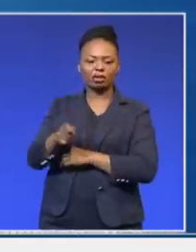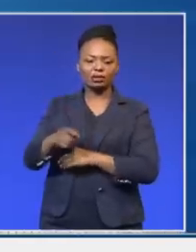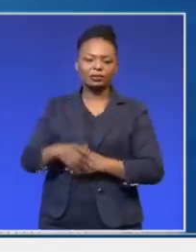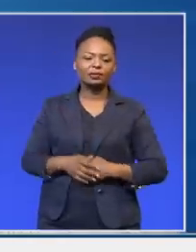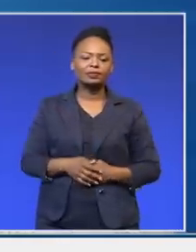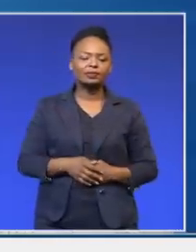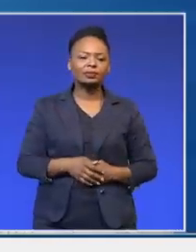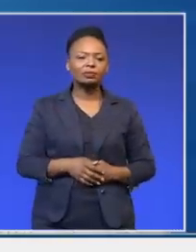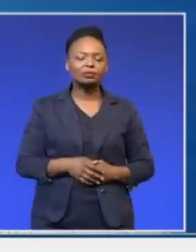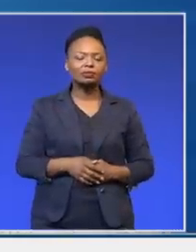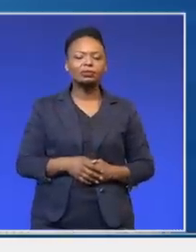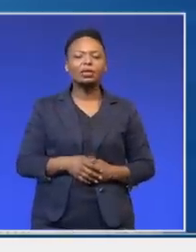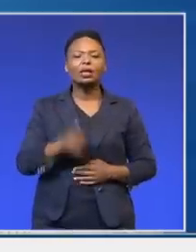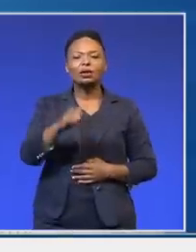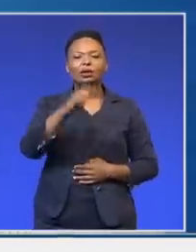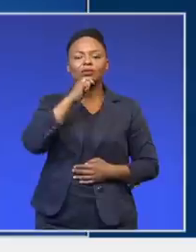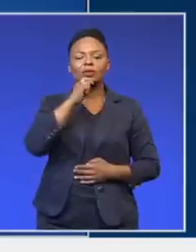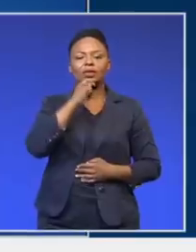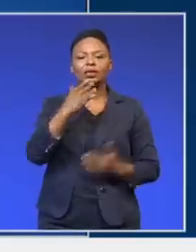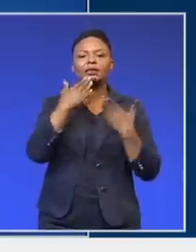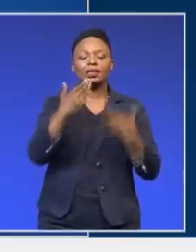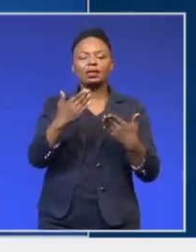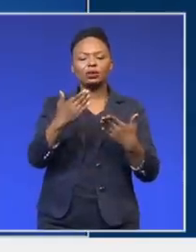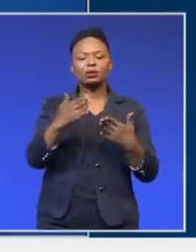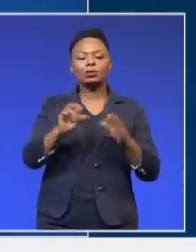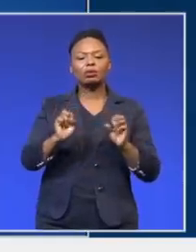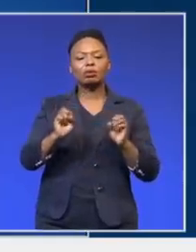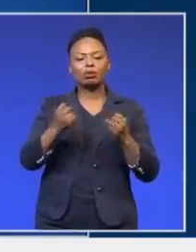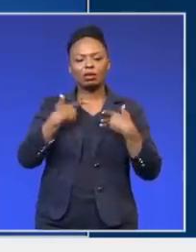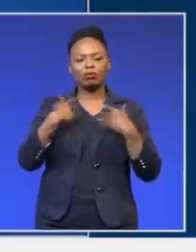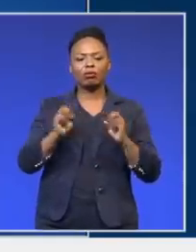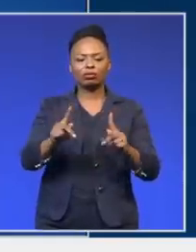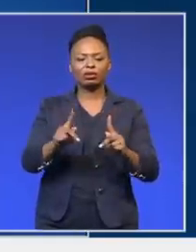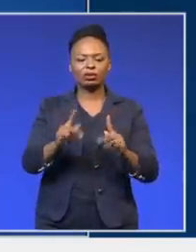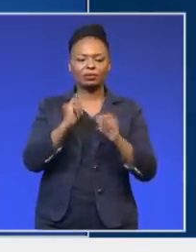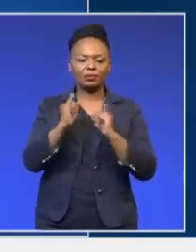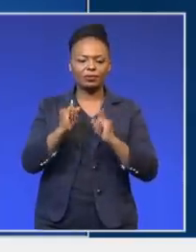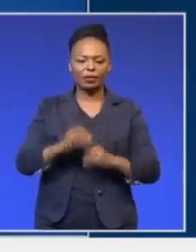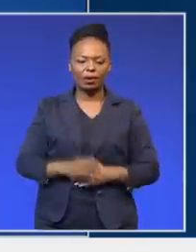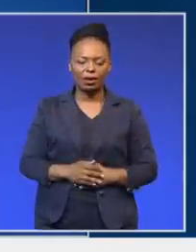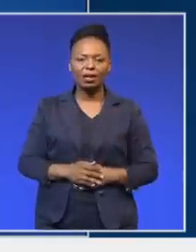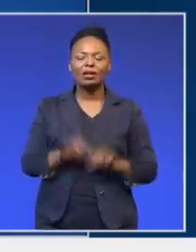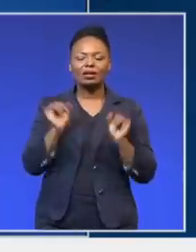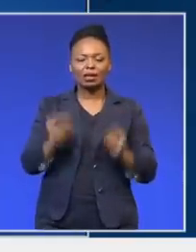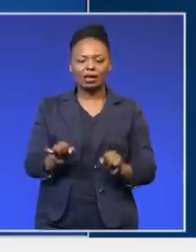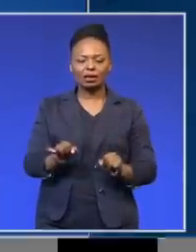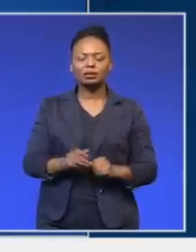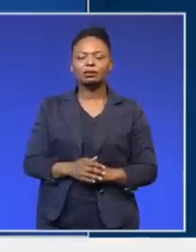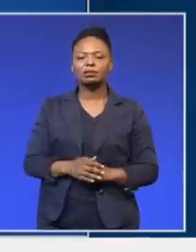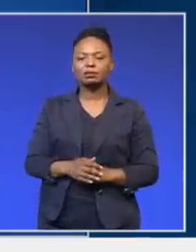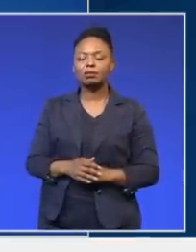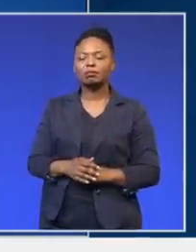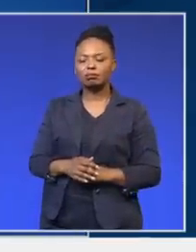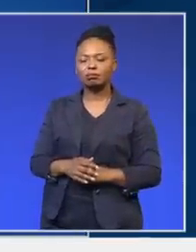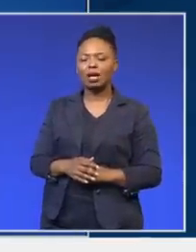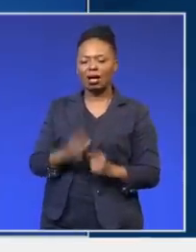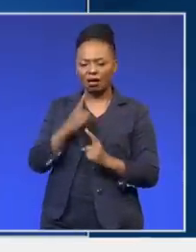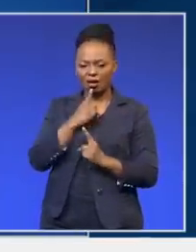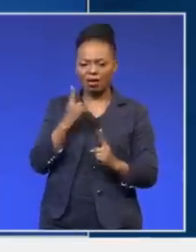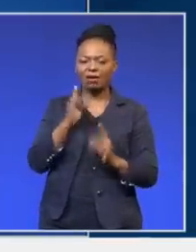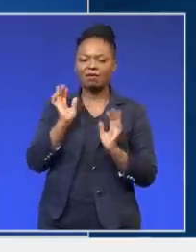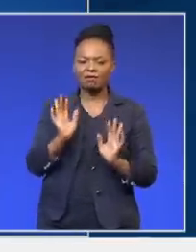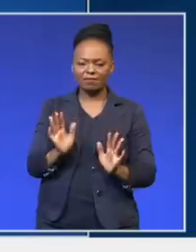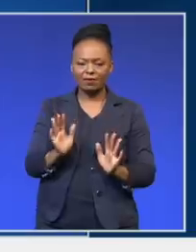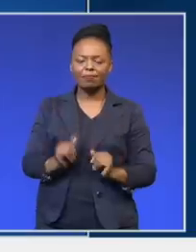Good morning. Thank you for the opportunity. Yes, I think to a large extent this has vindicated our position and our view